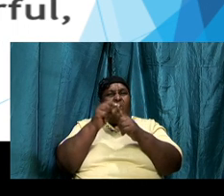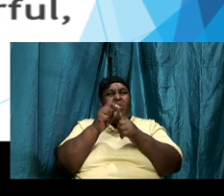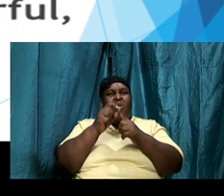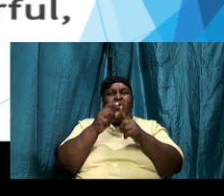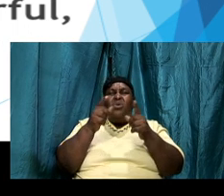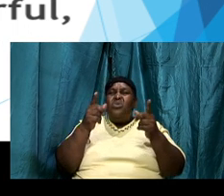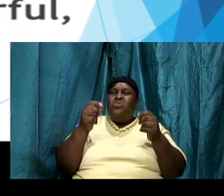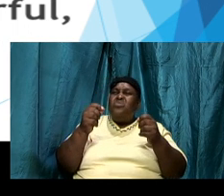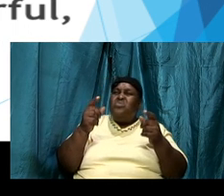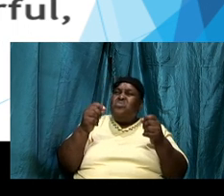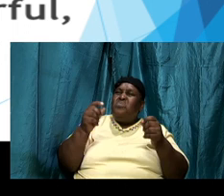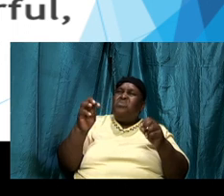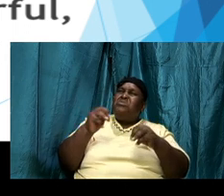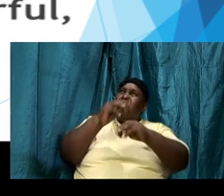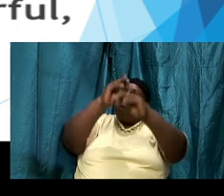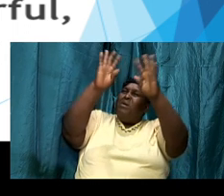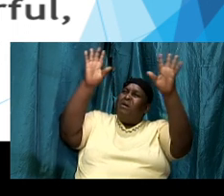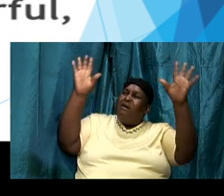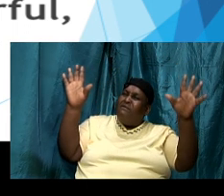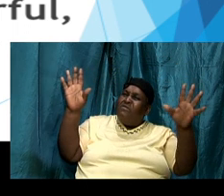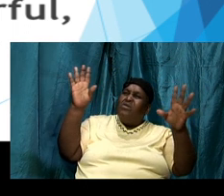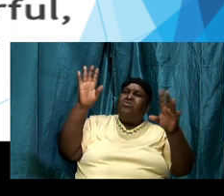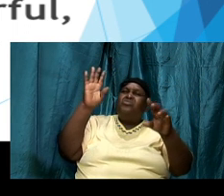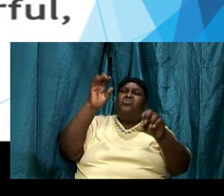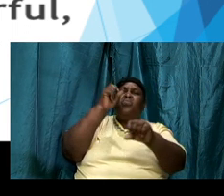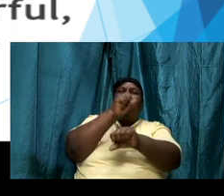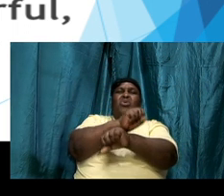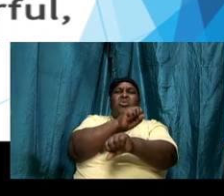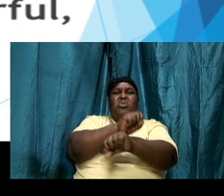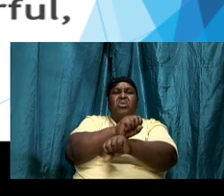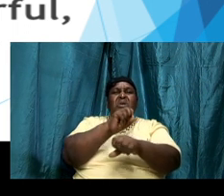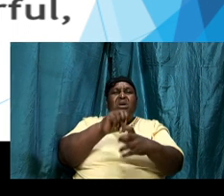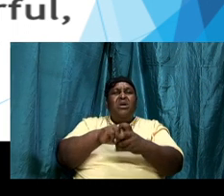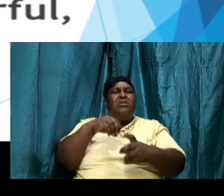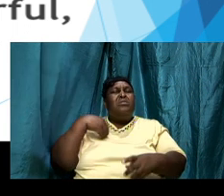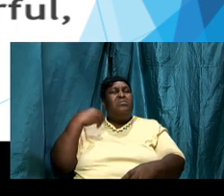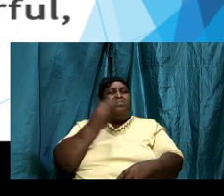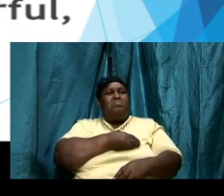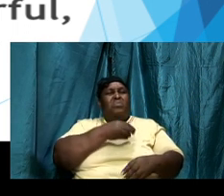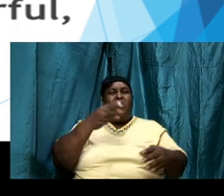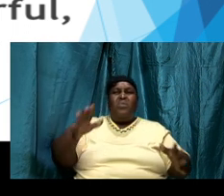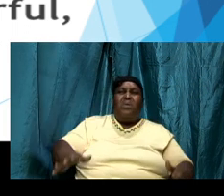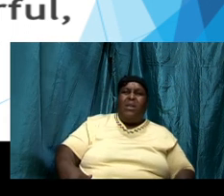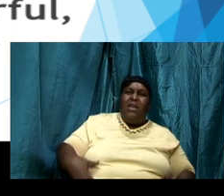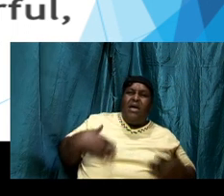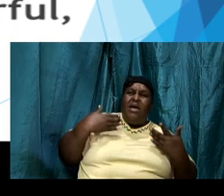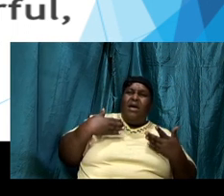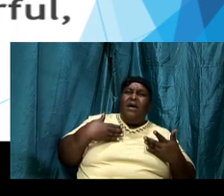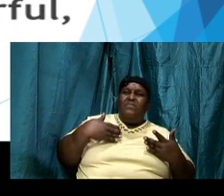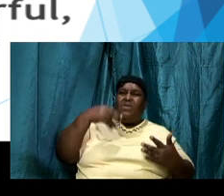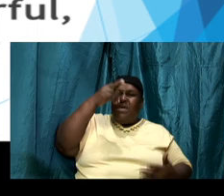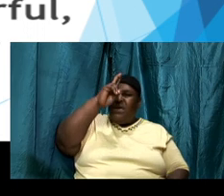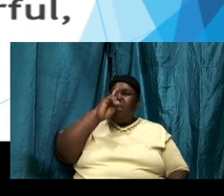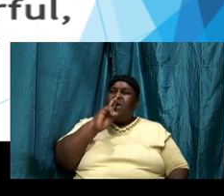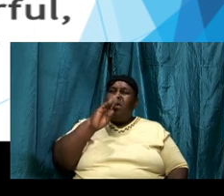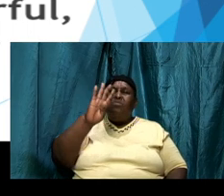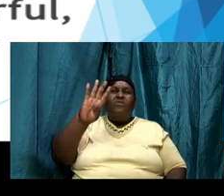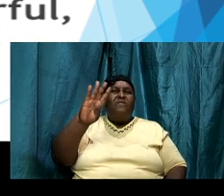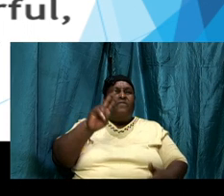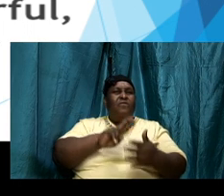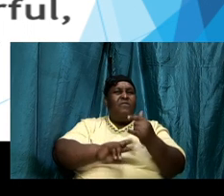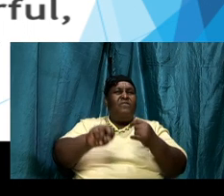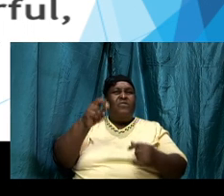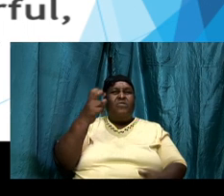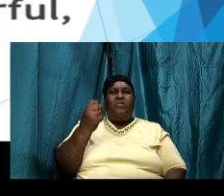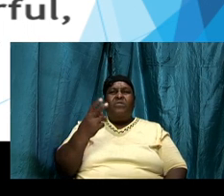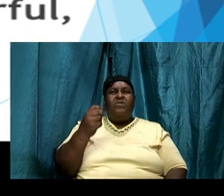in our lives hebrews chapter 4 and verse 12 tells us for the word of God is quick